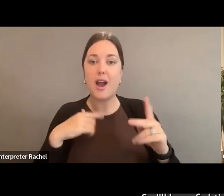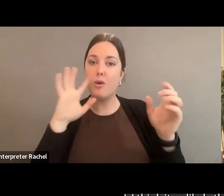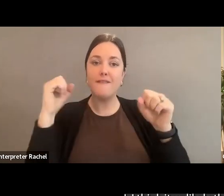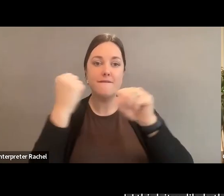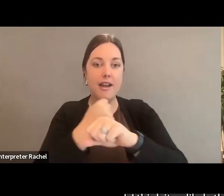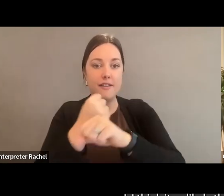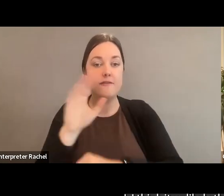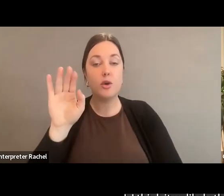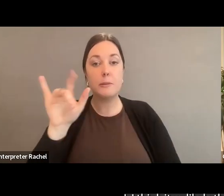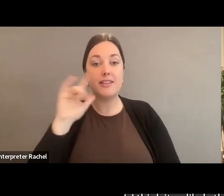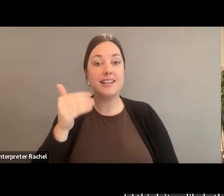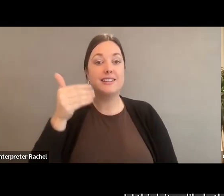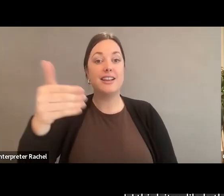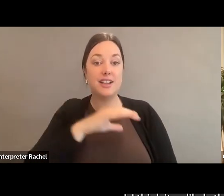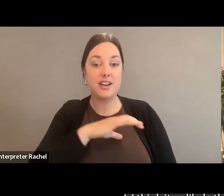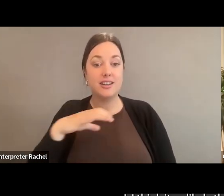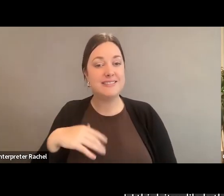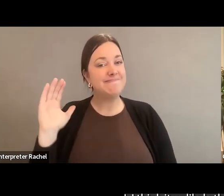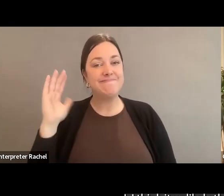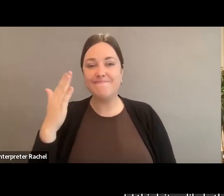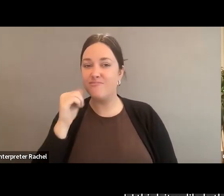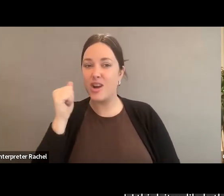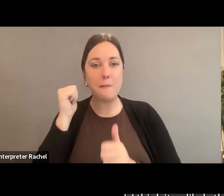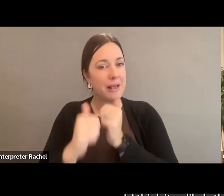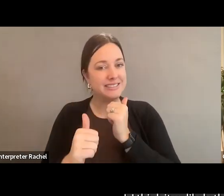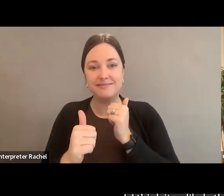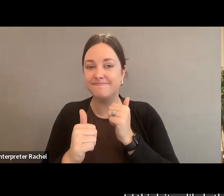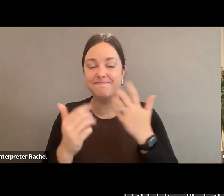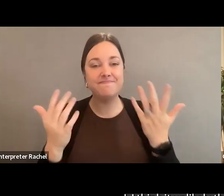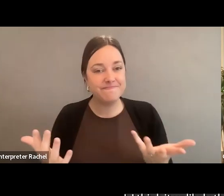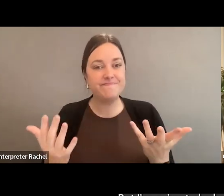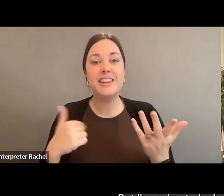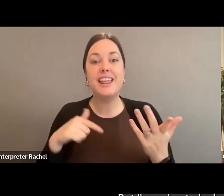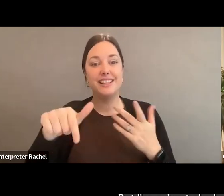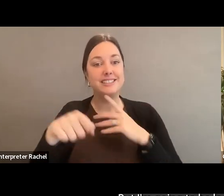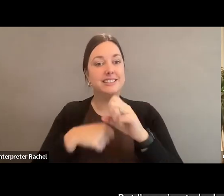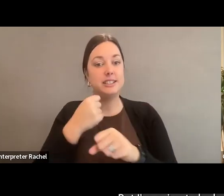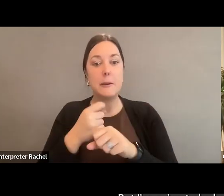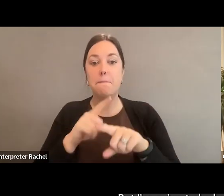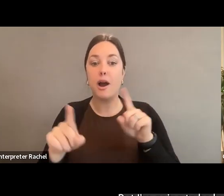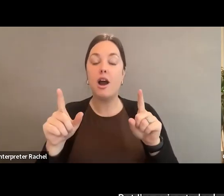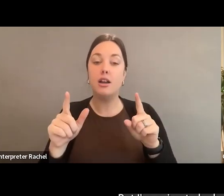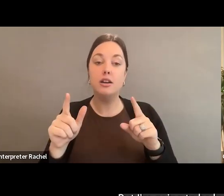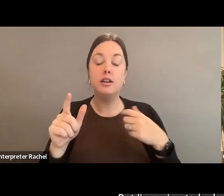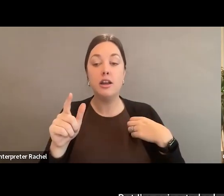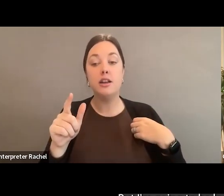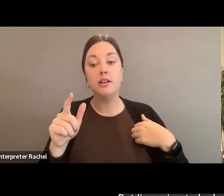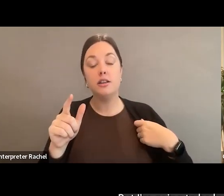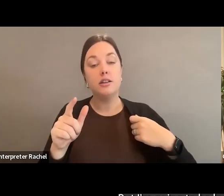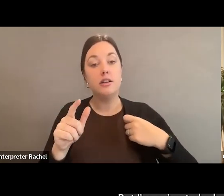next Congress. I think it unlikely that it gets through this year, at the very end of the year, but I'm going to be looking for